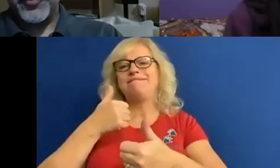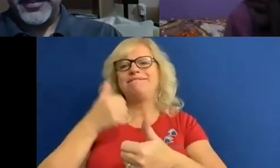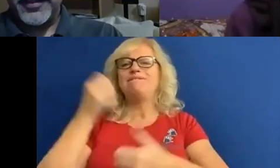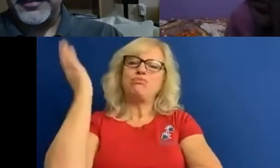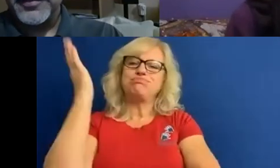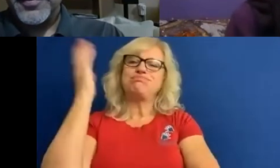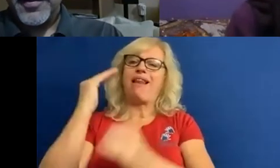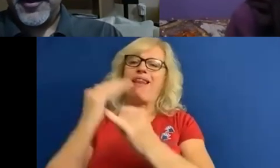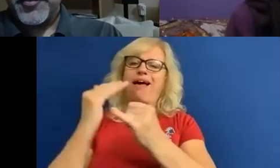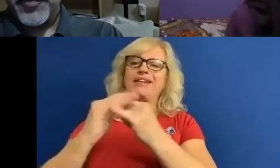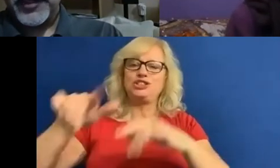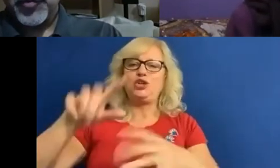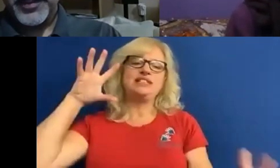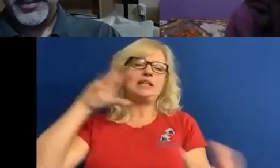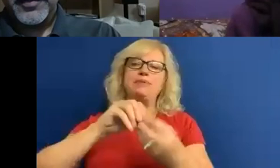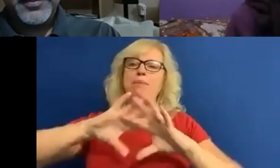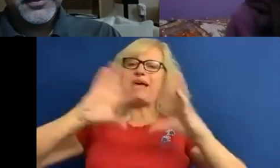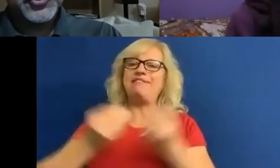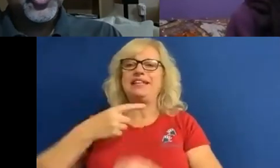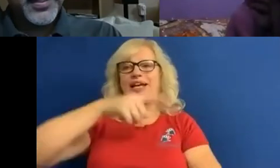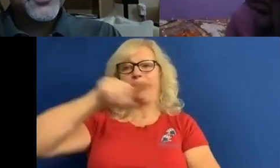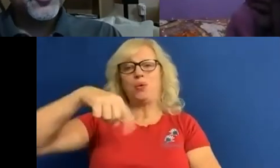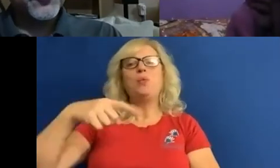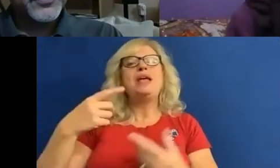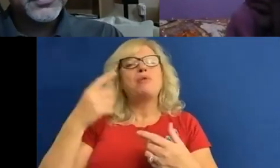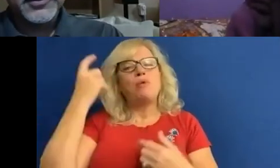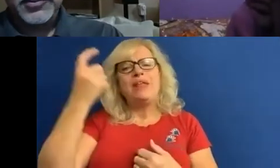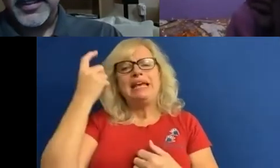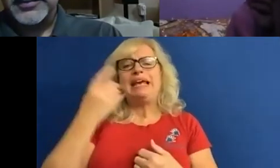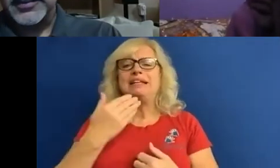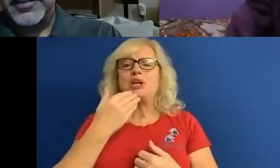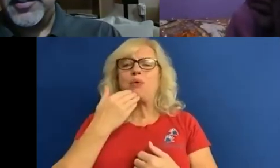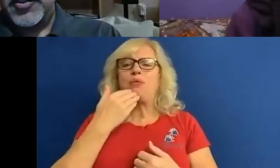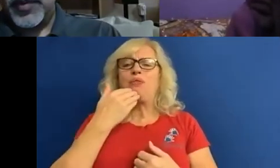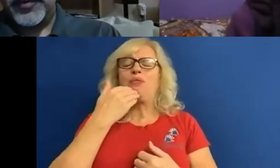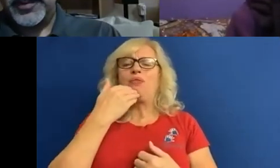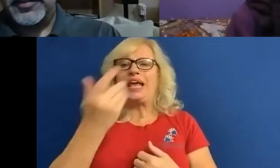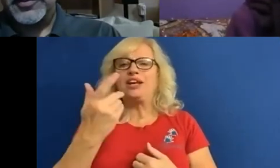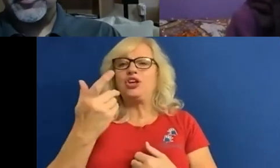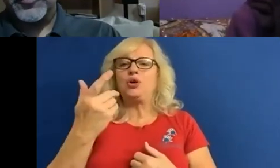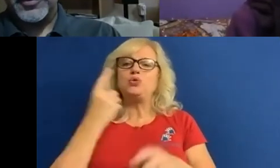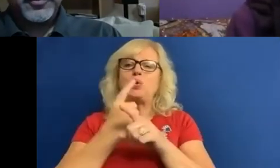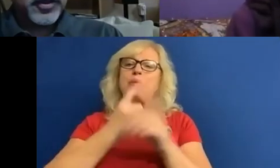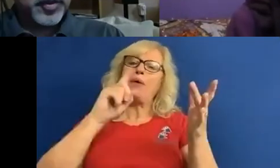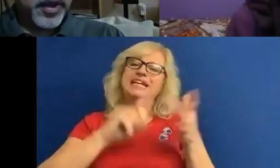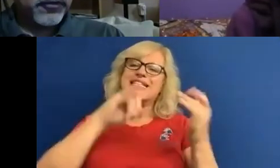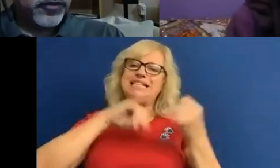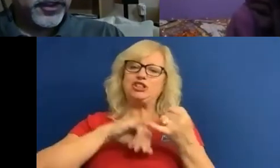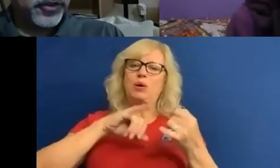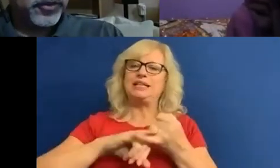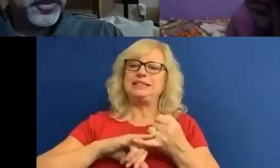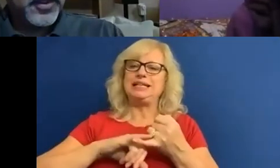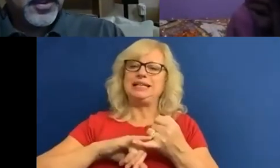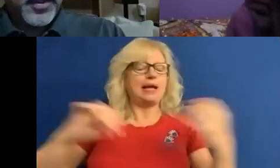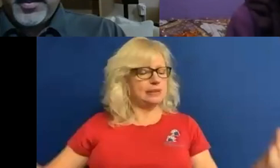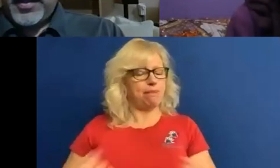we were thinking and thank you for bringing that additional lens of intersectionality to our thinking this evening incredibly powerful thank